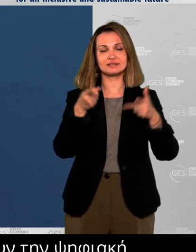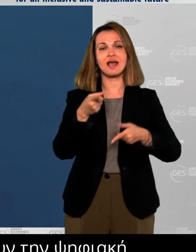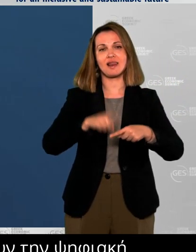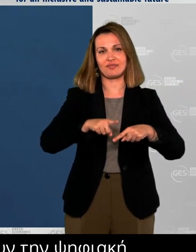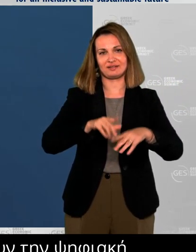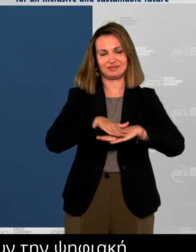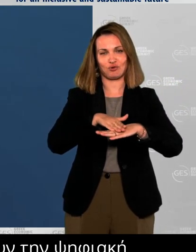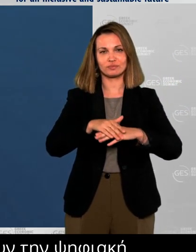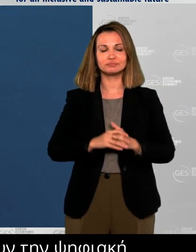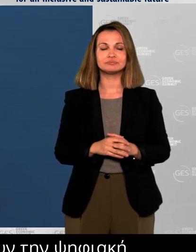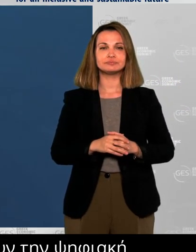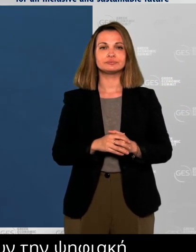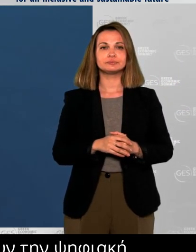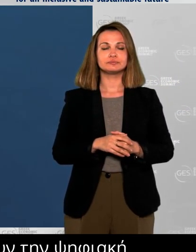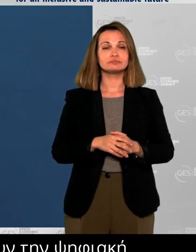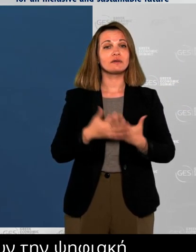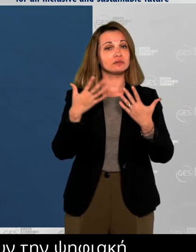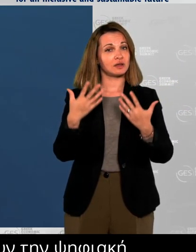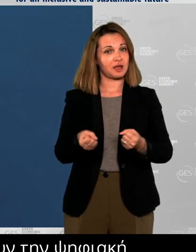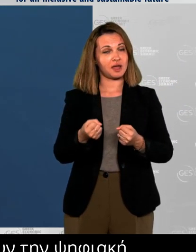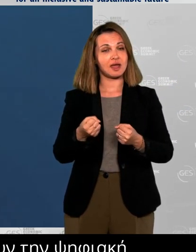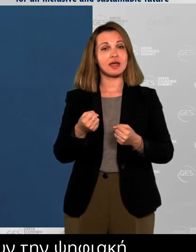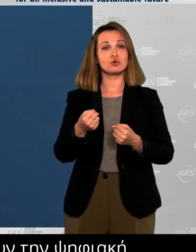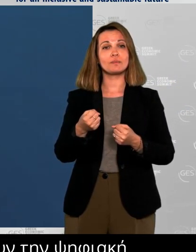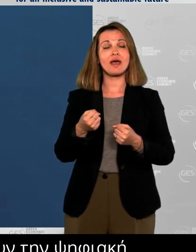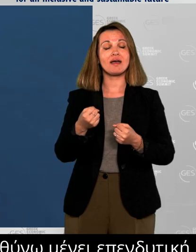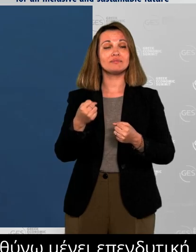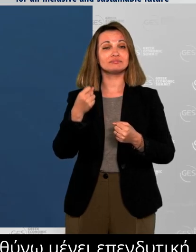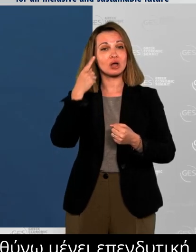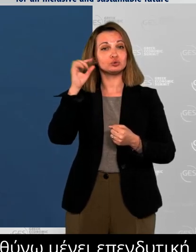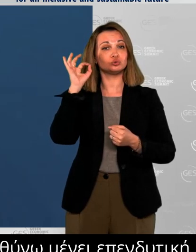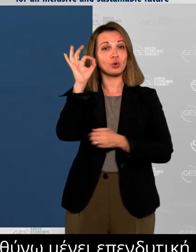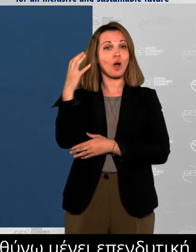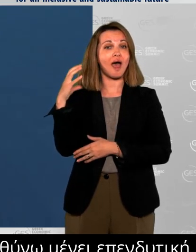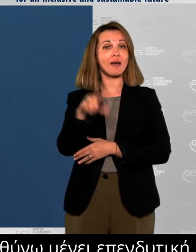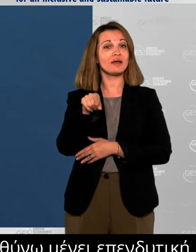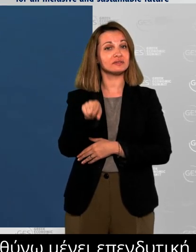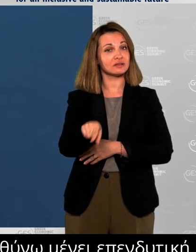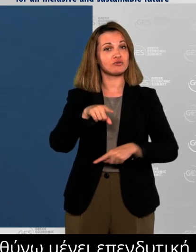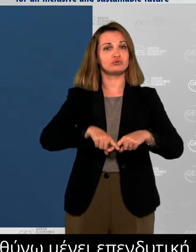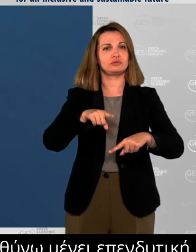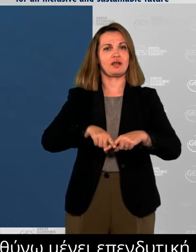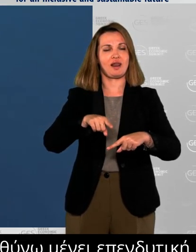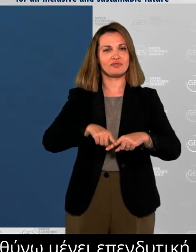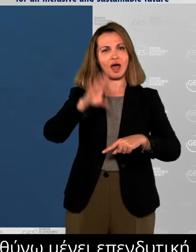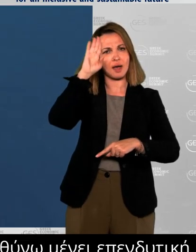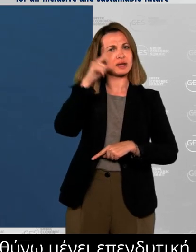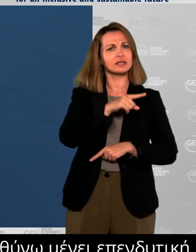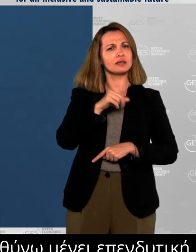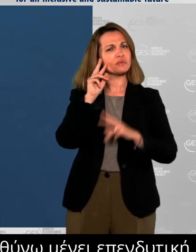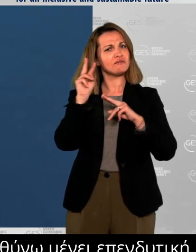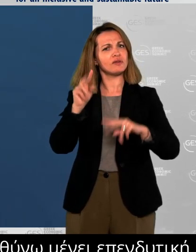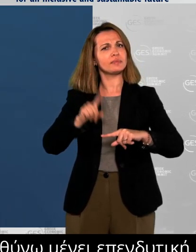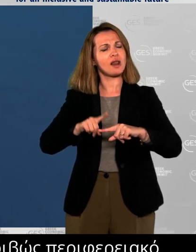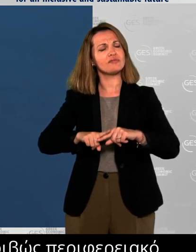in Greece helps position this country as a regional leader for digital services and technology. These investments also